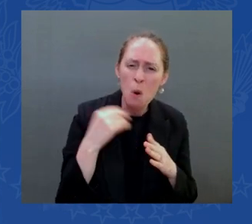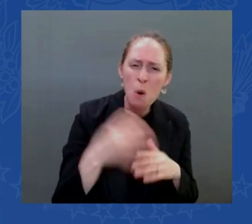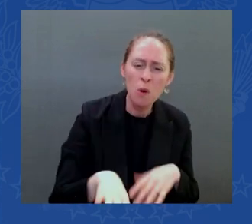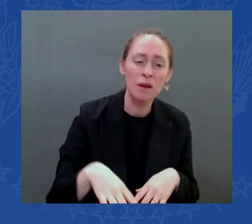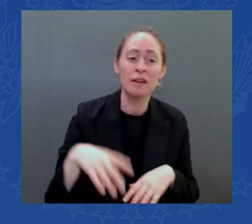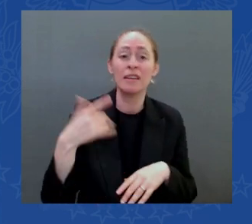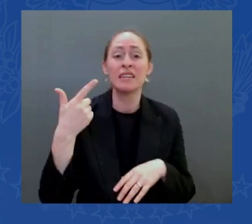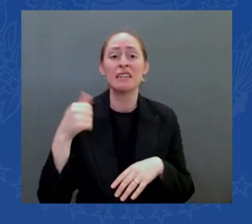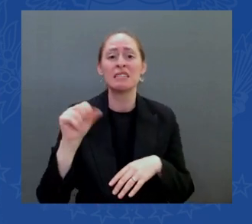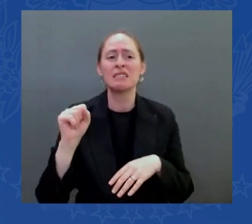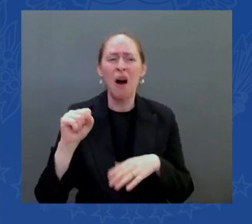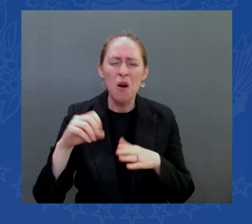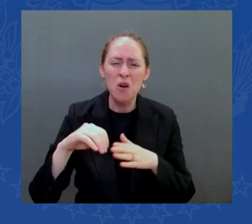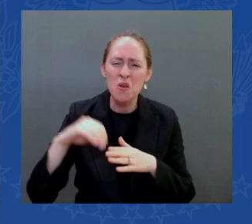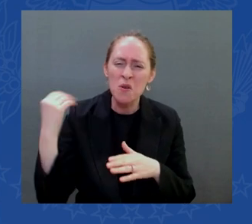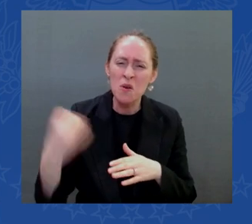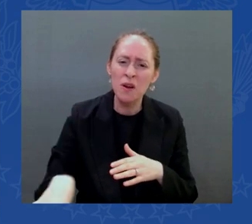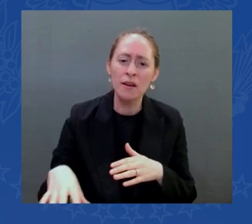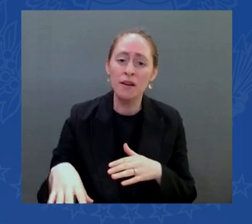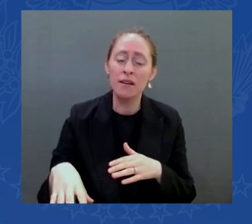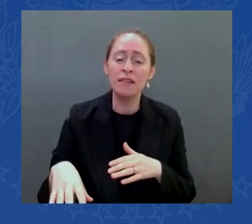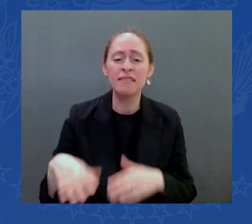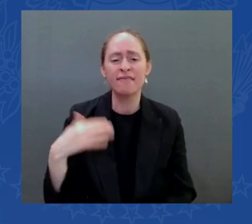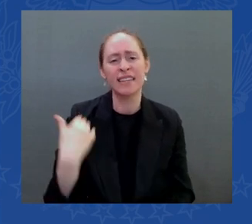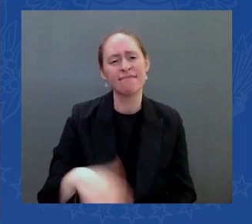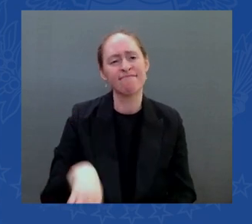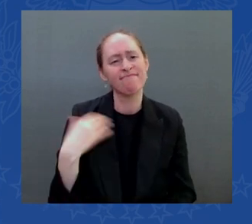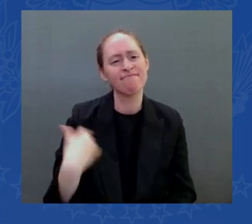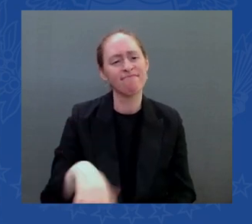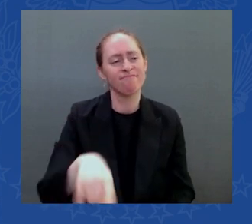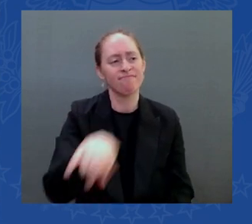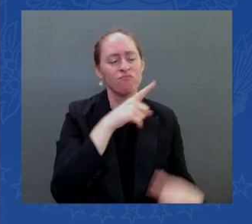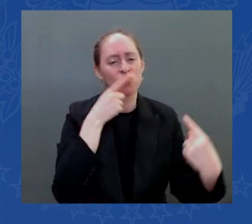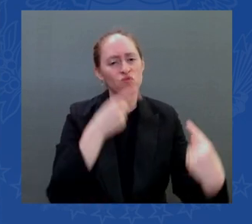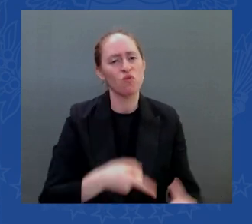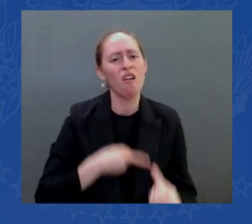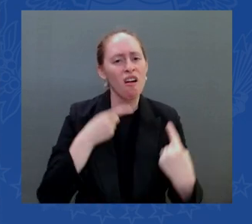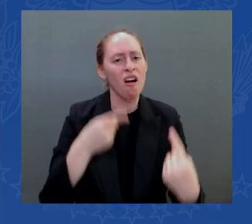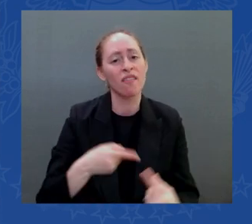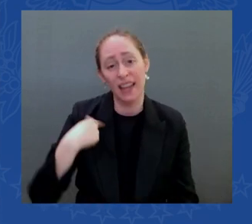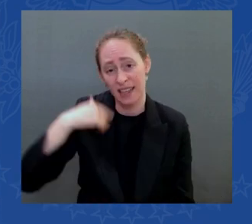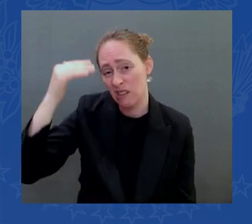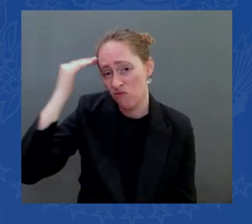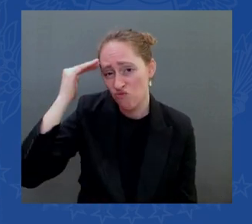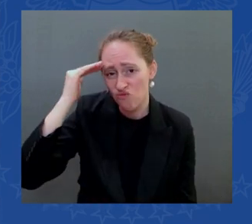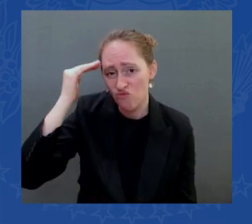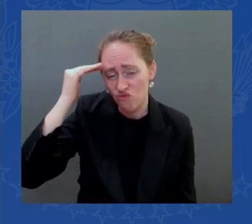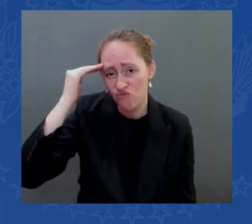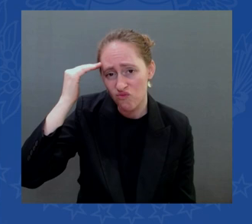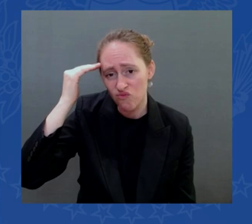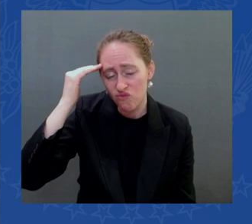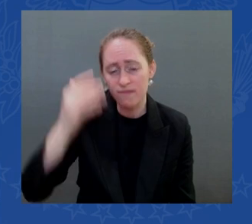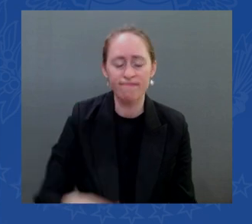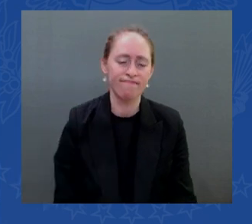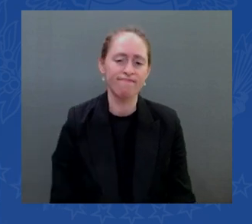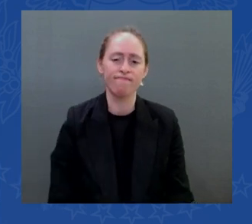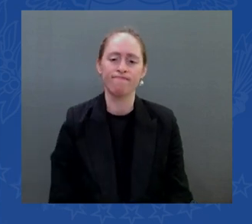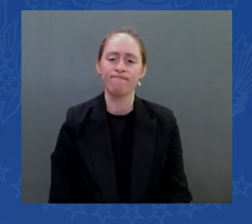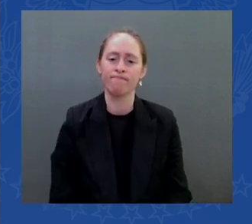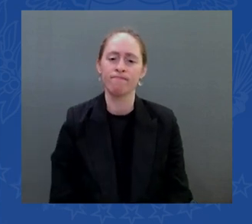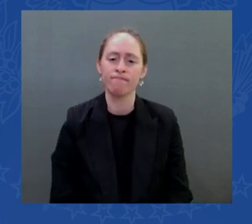i concluded when i ran this last time that we're going to build this economy from the bottom up in the middle out